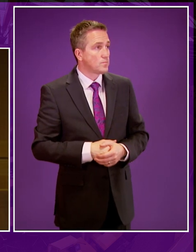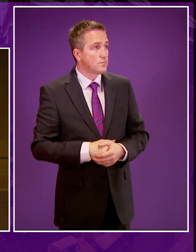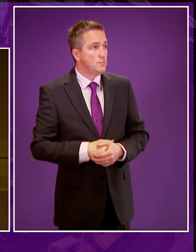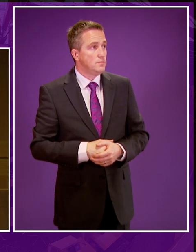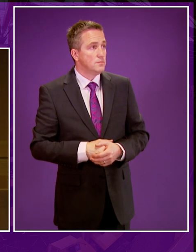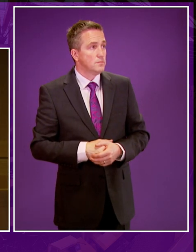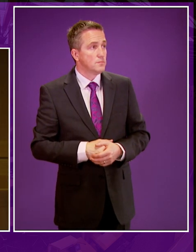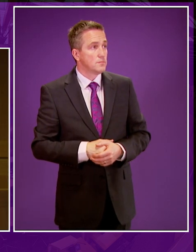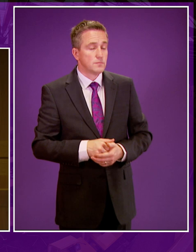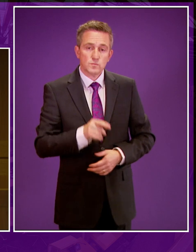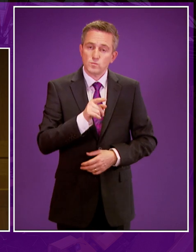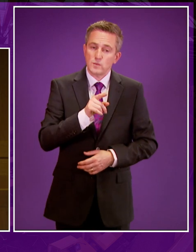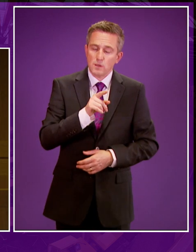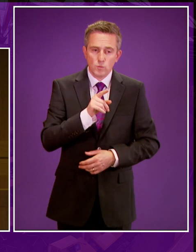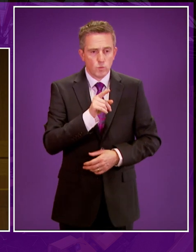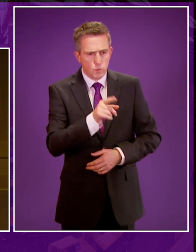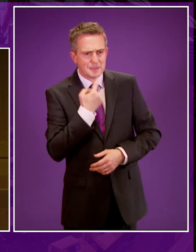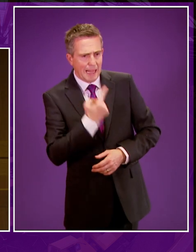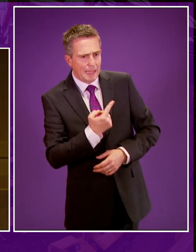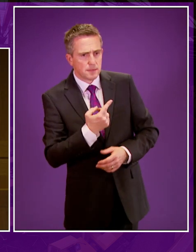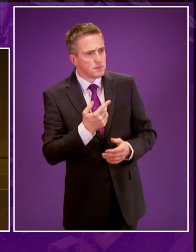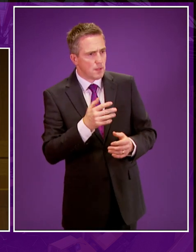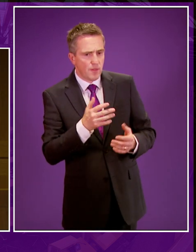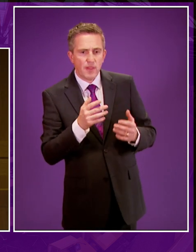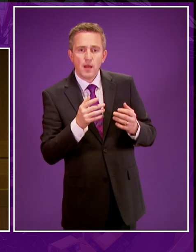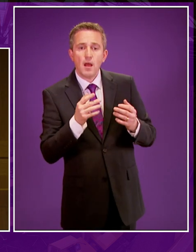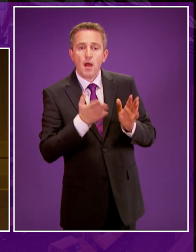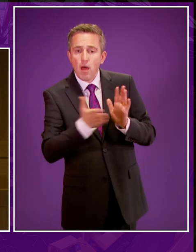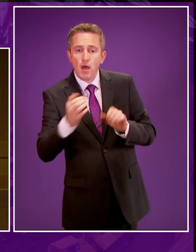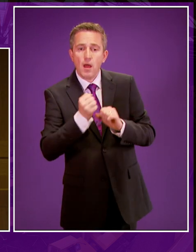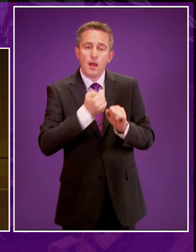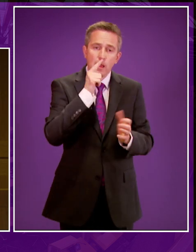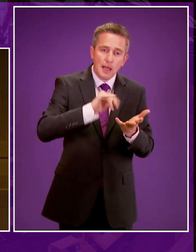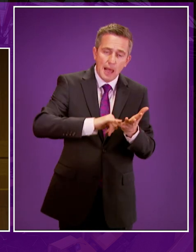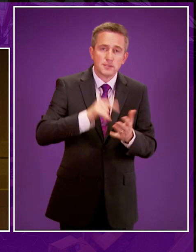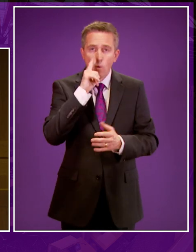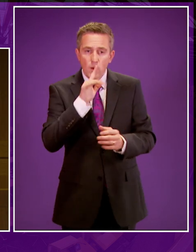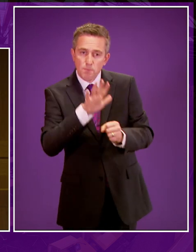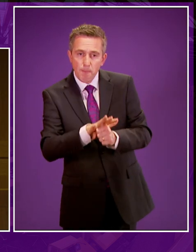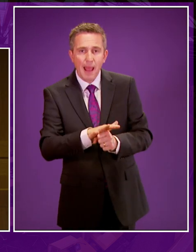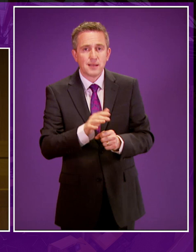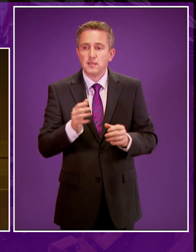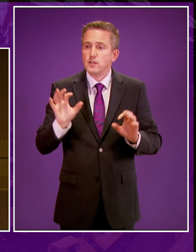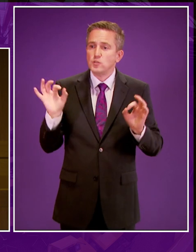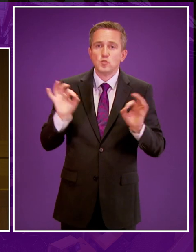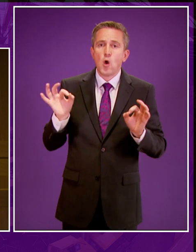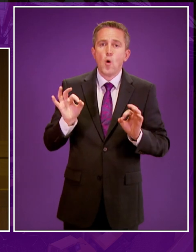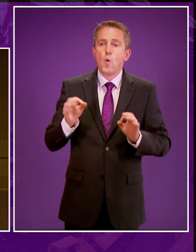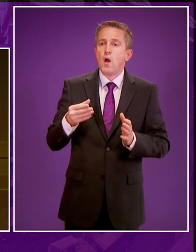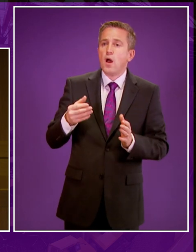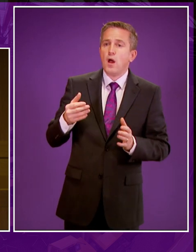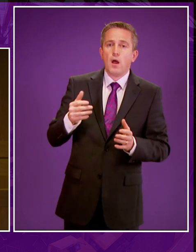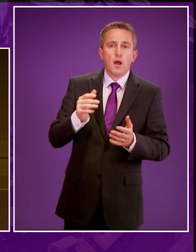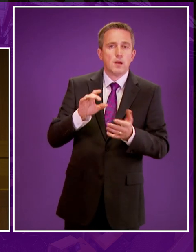in his words, there is now an effective ban and that there is now no longer any issue of commercial sensitivity,